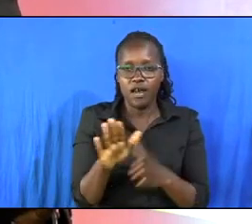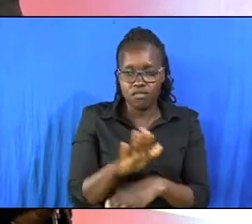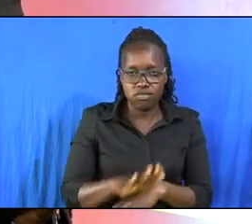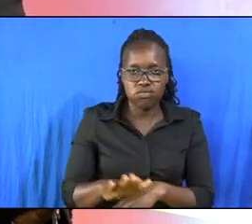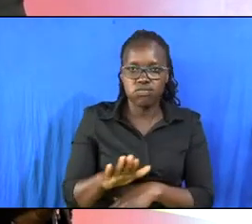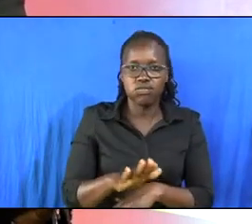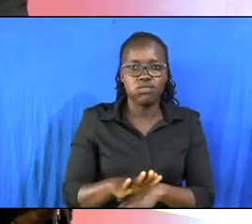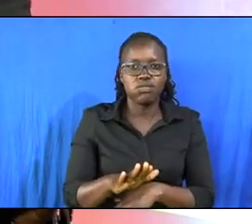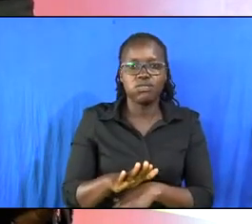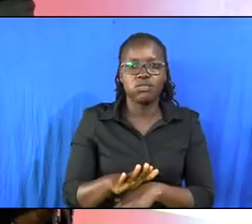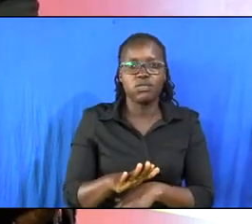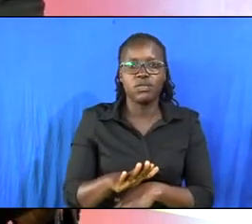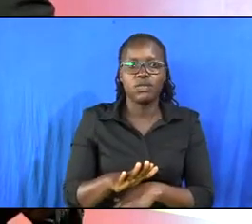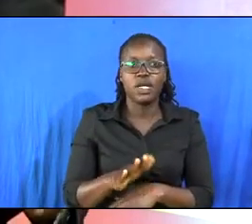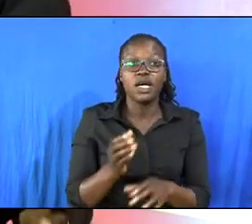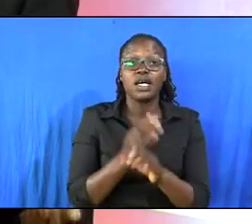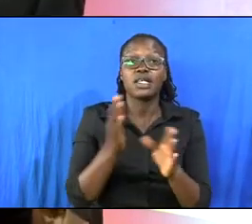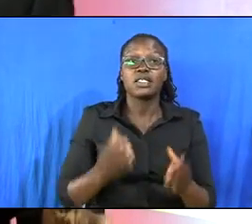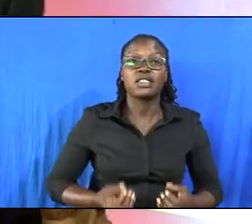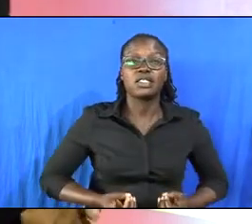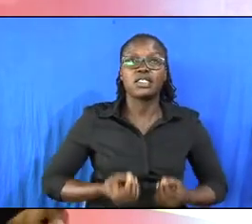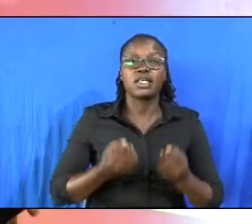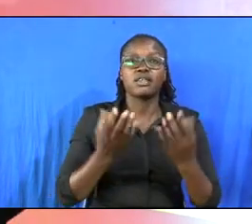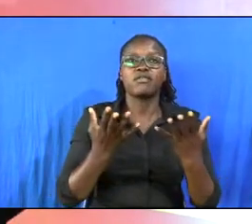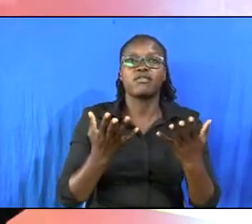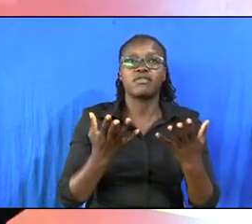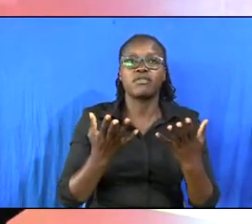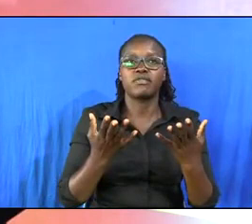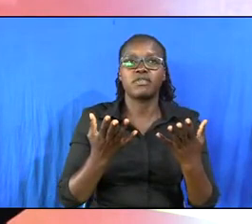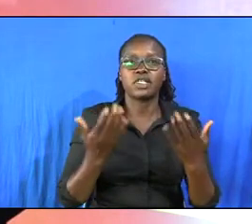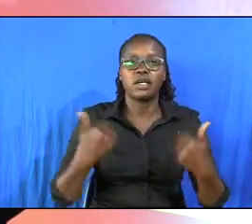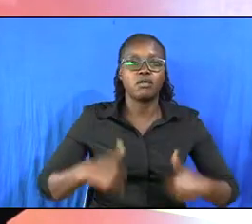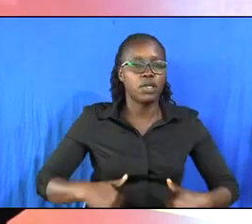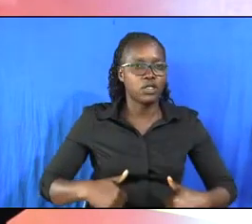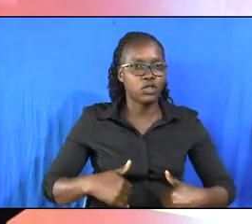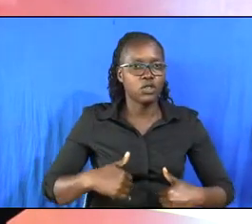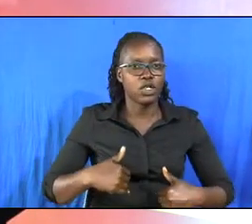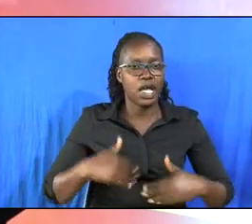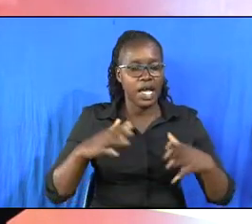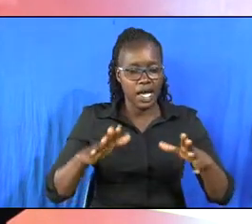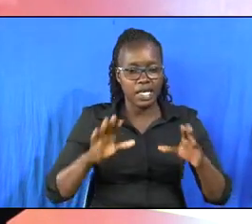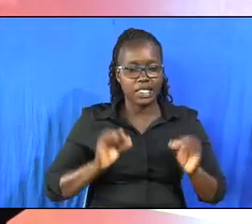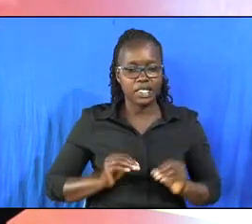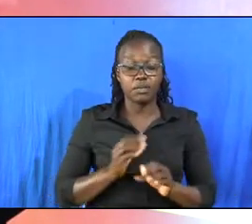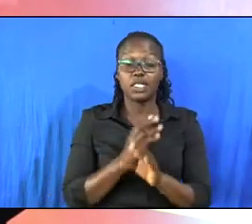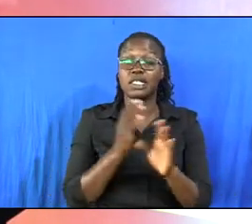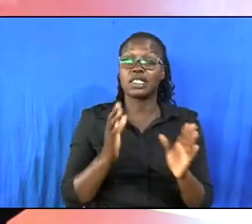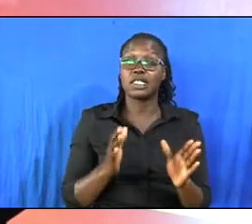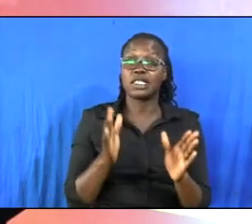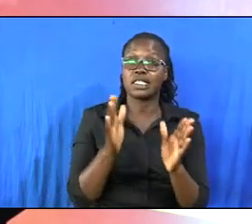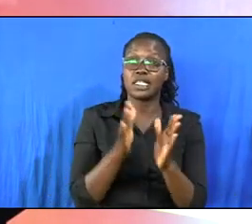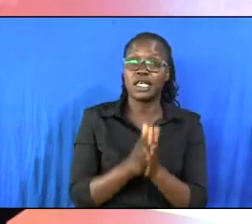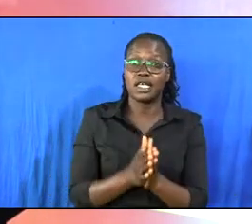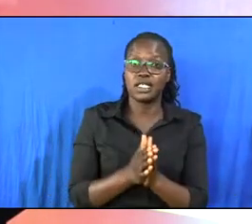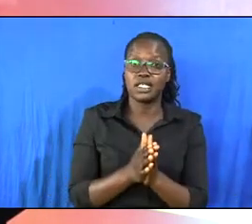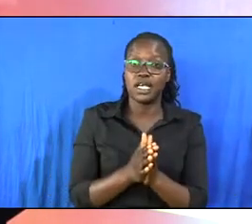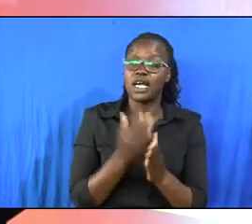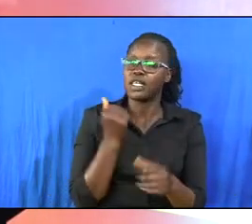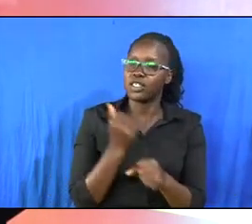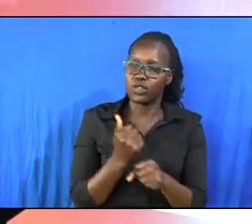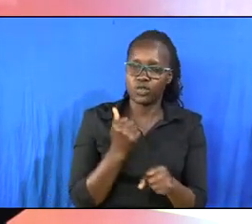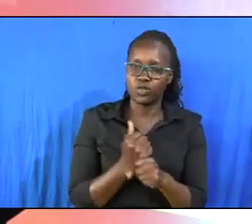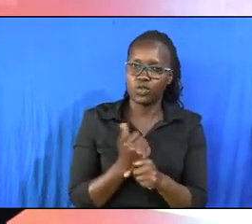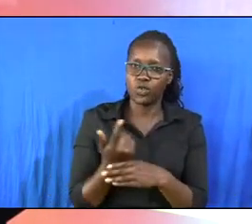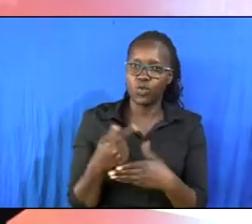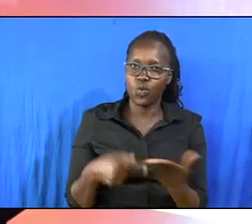christian sacrifice is a person who has accepted christ and is doing